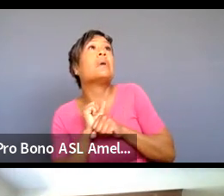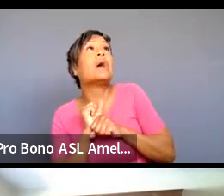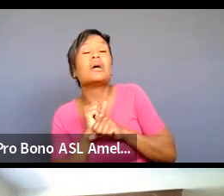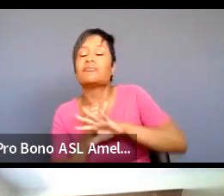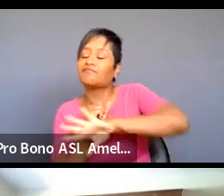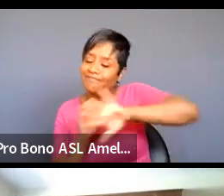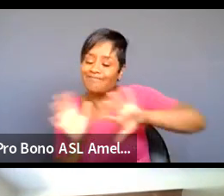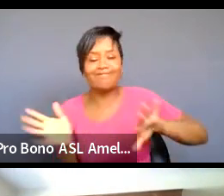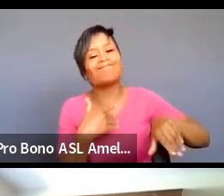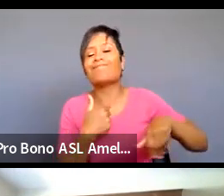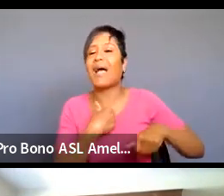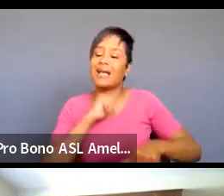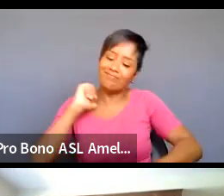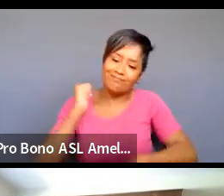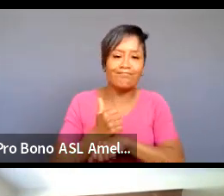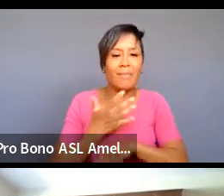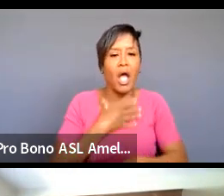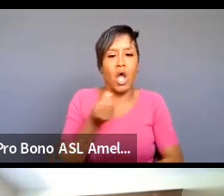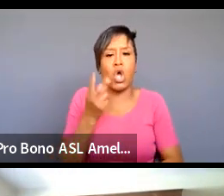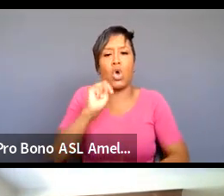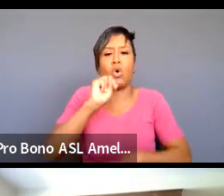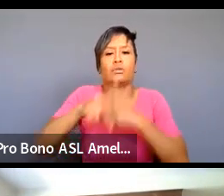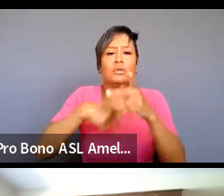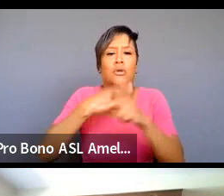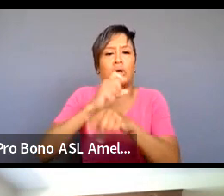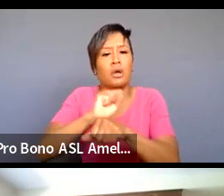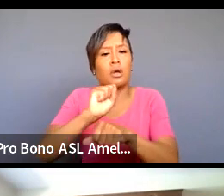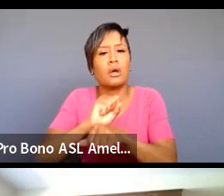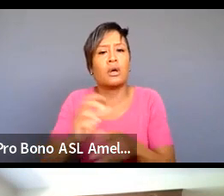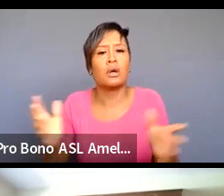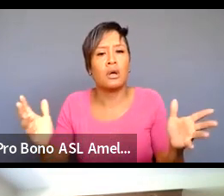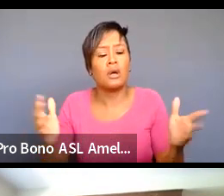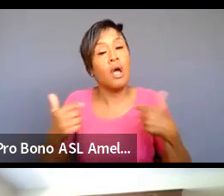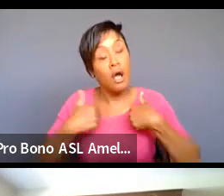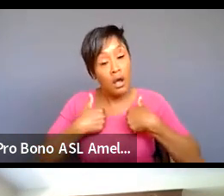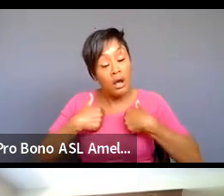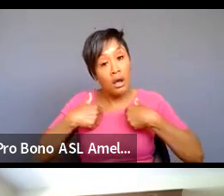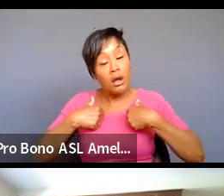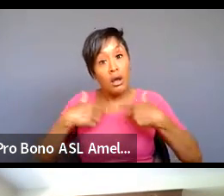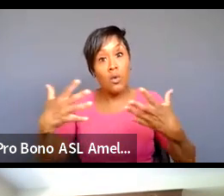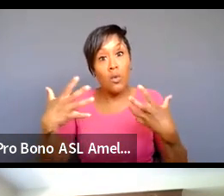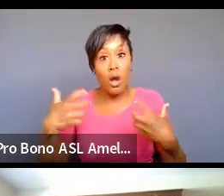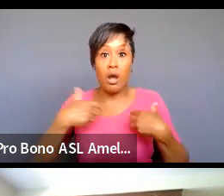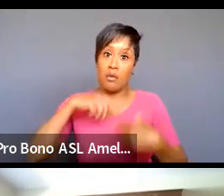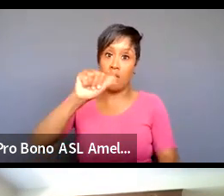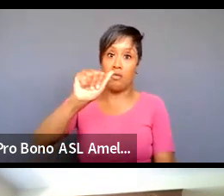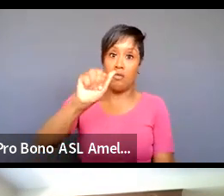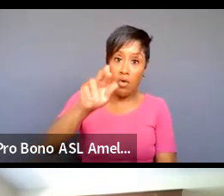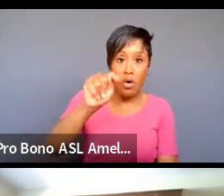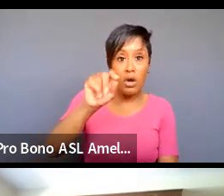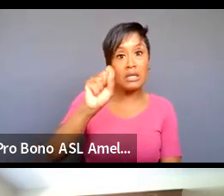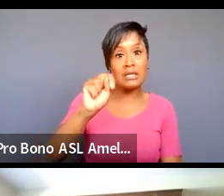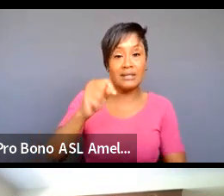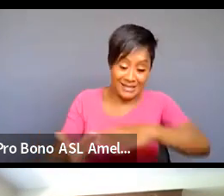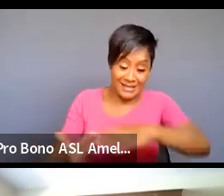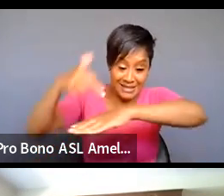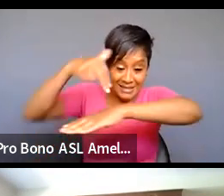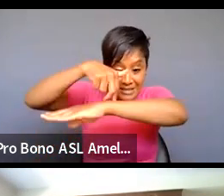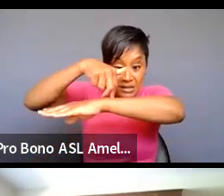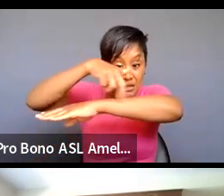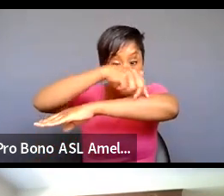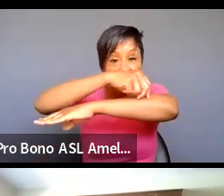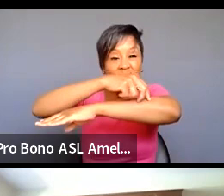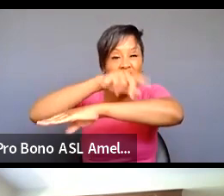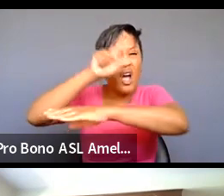create it so if i wanted to at least as an artist get on the stage i had to